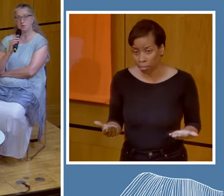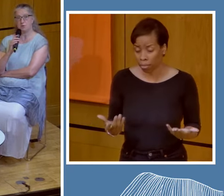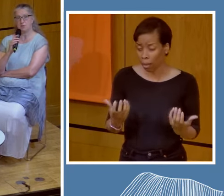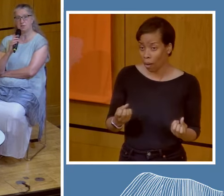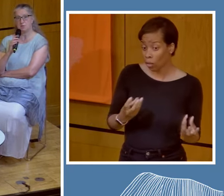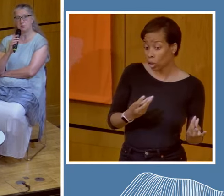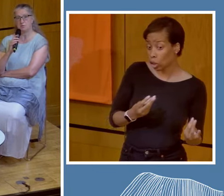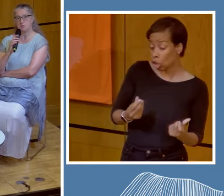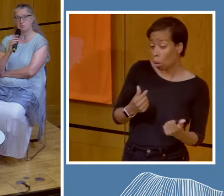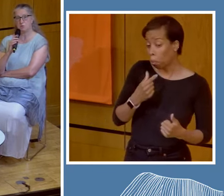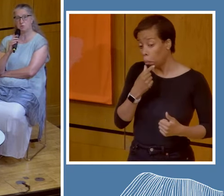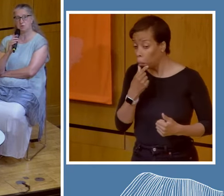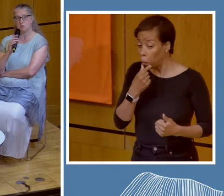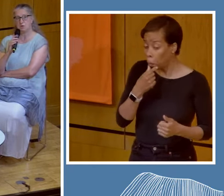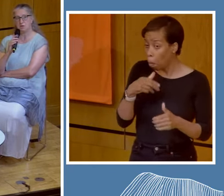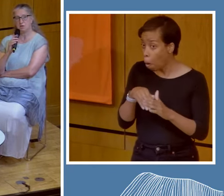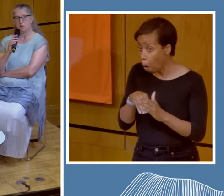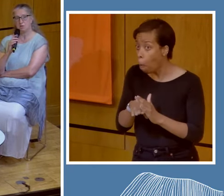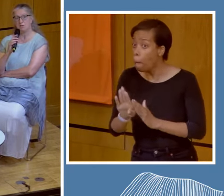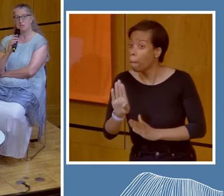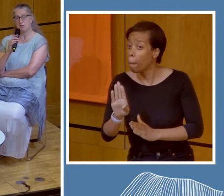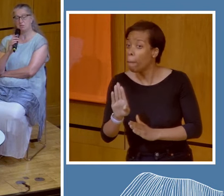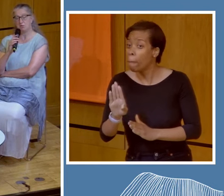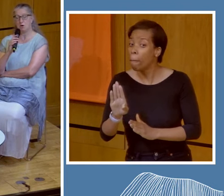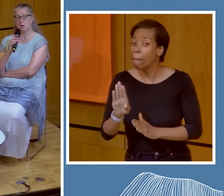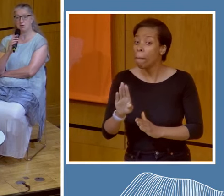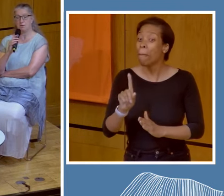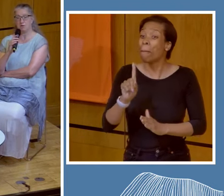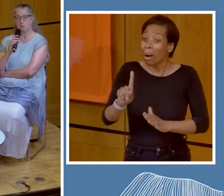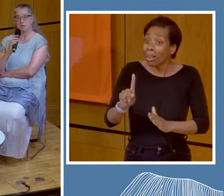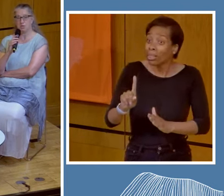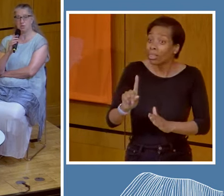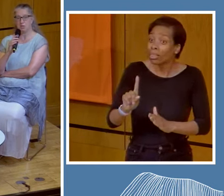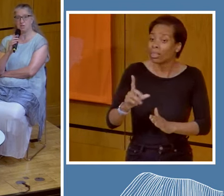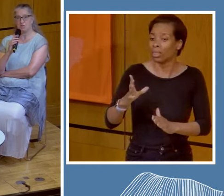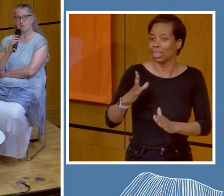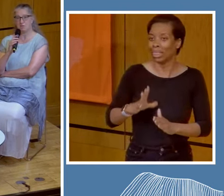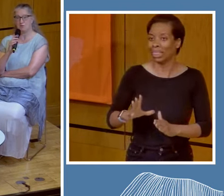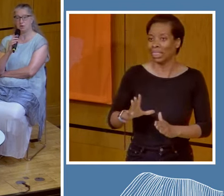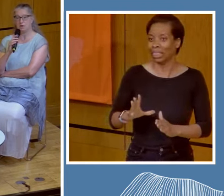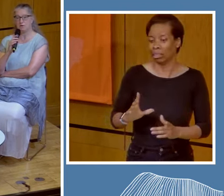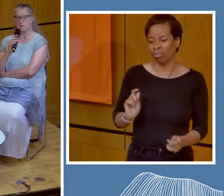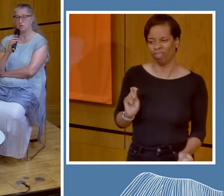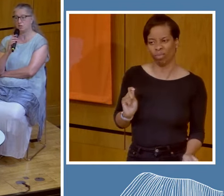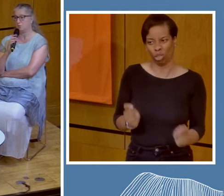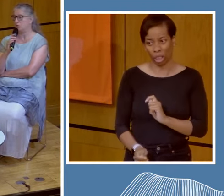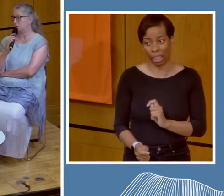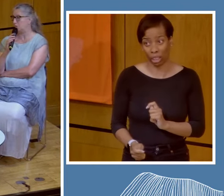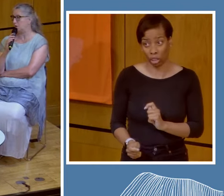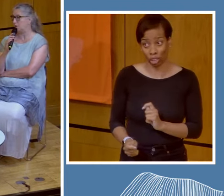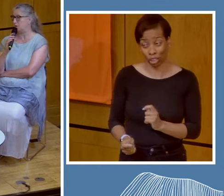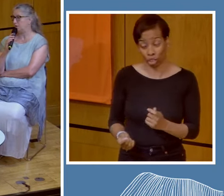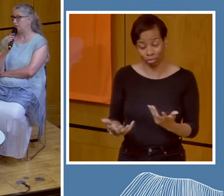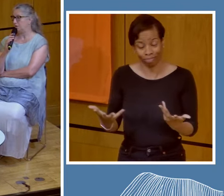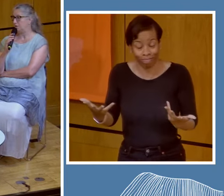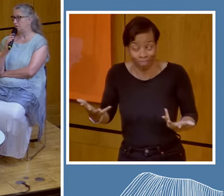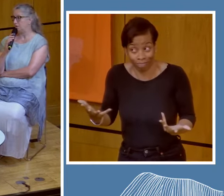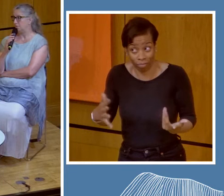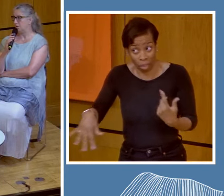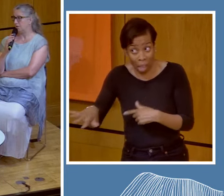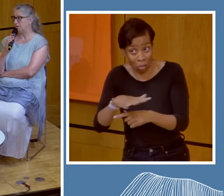is some hope in terms of moving forward, but it does require a very big change and it's not clear it's a change the world is willing